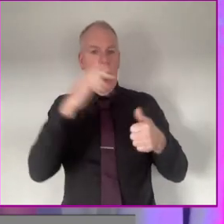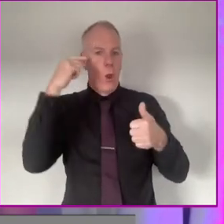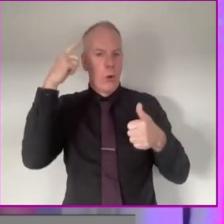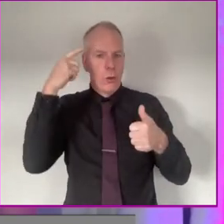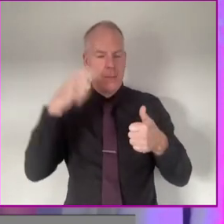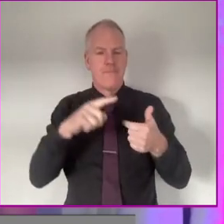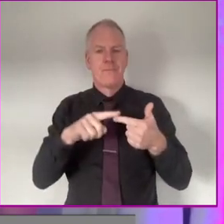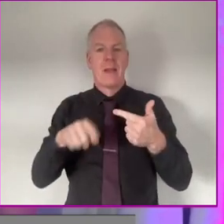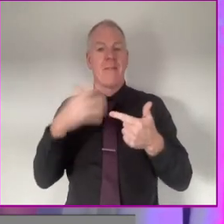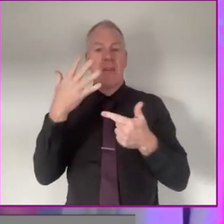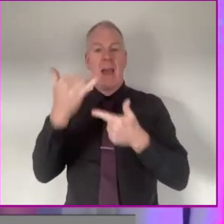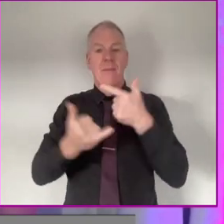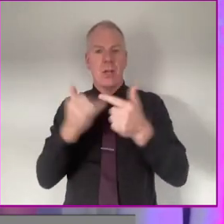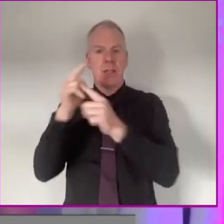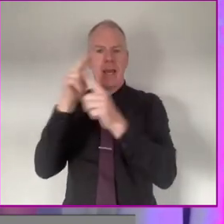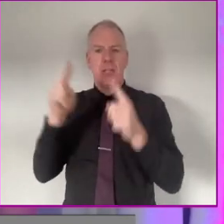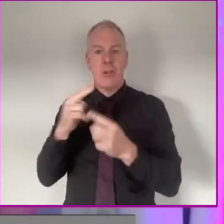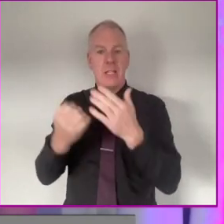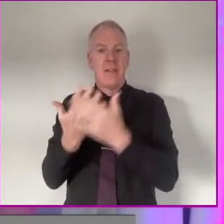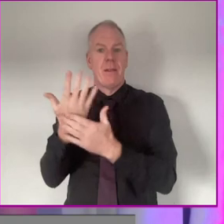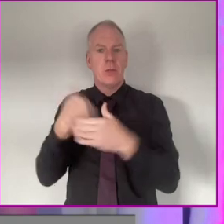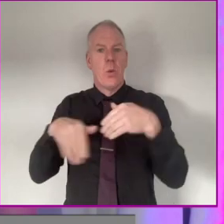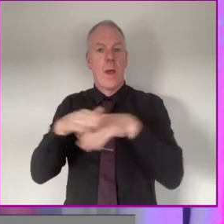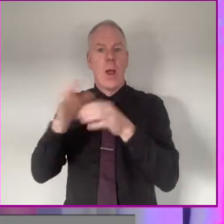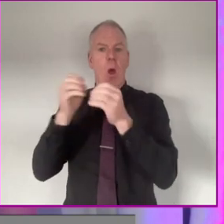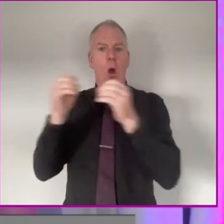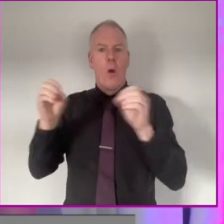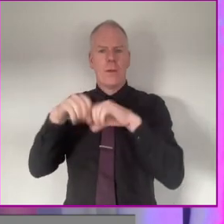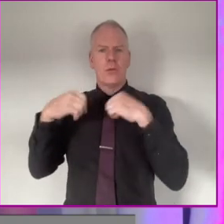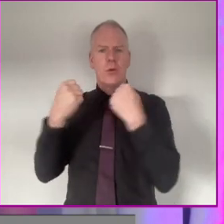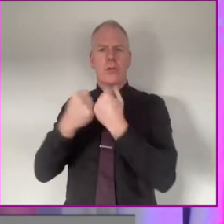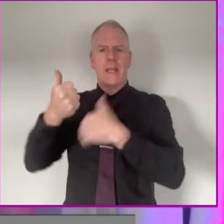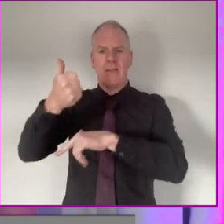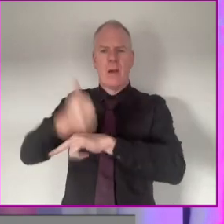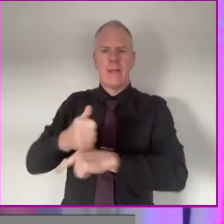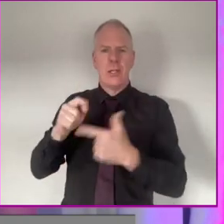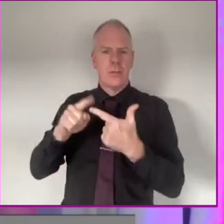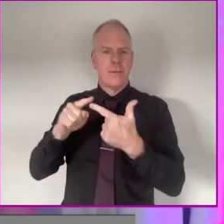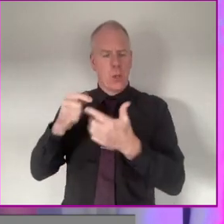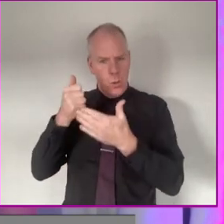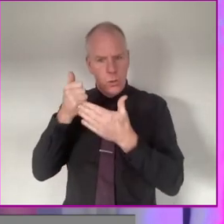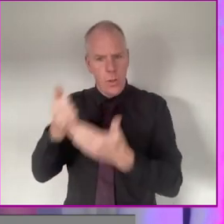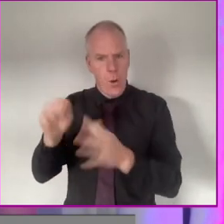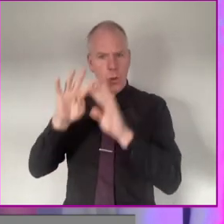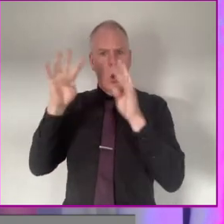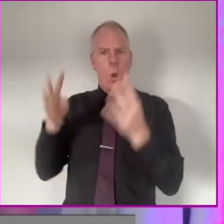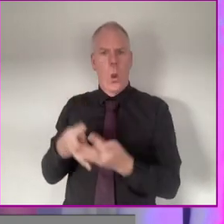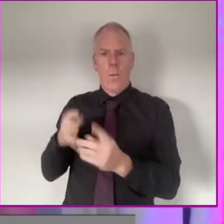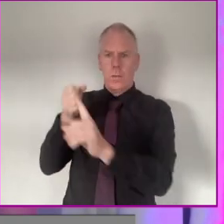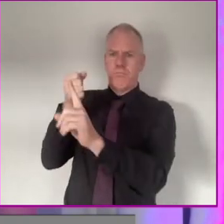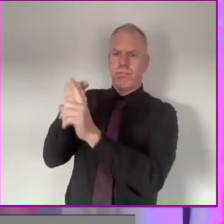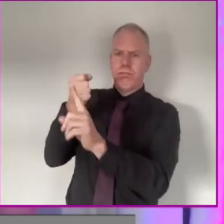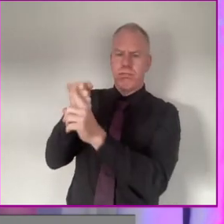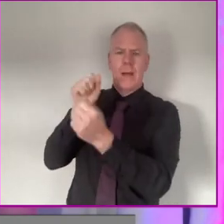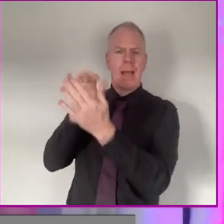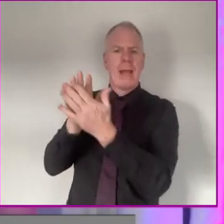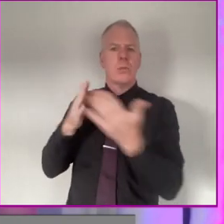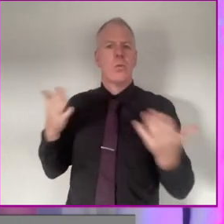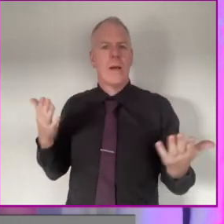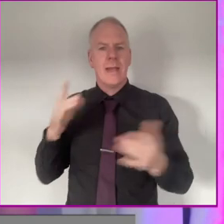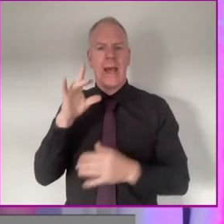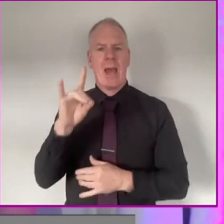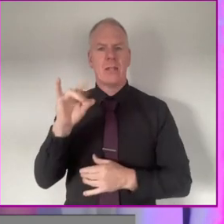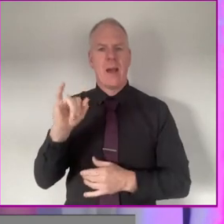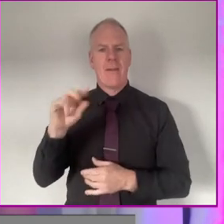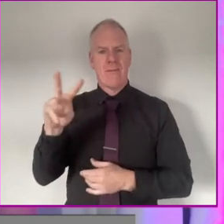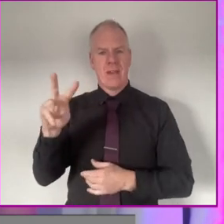and five years in international development at the Open Society Foundation where she supported the global fight against HIV